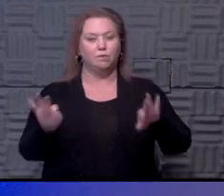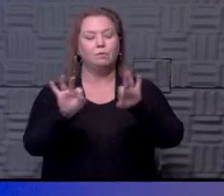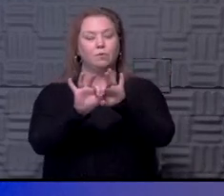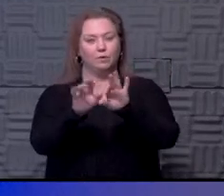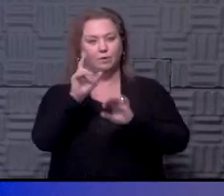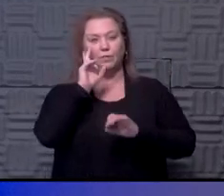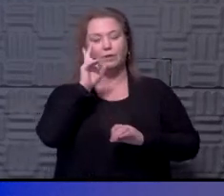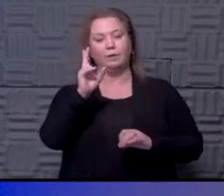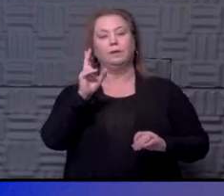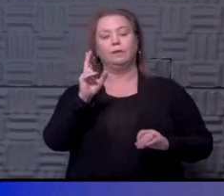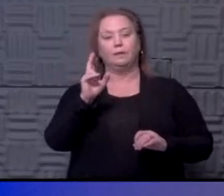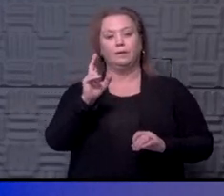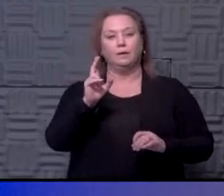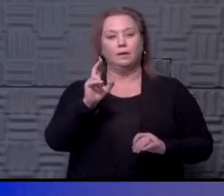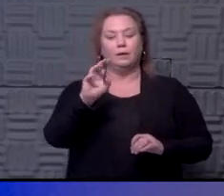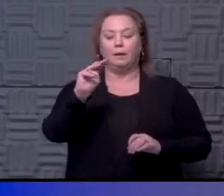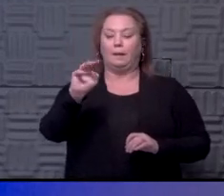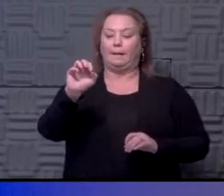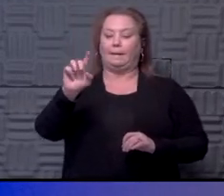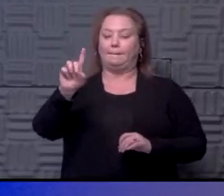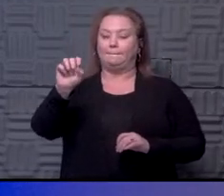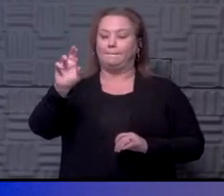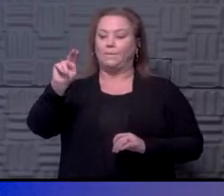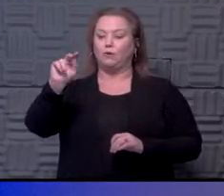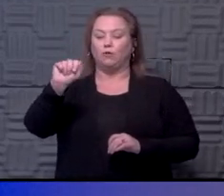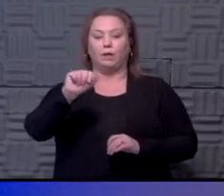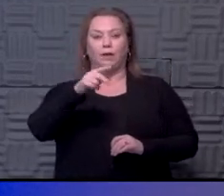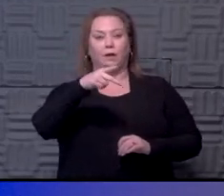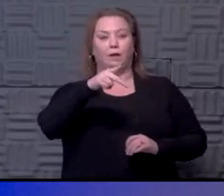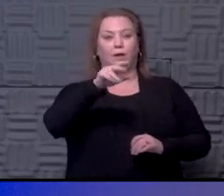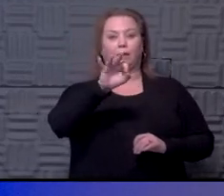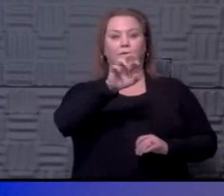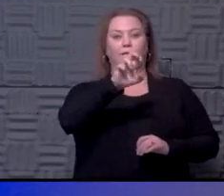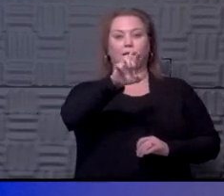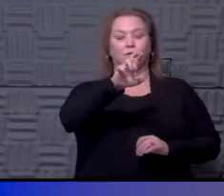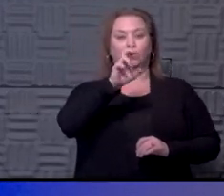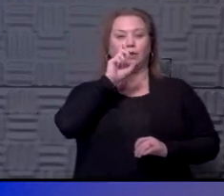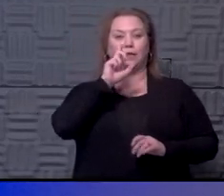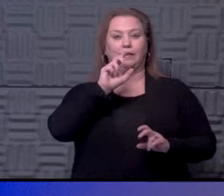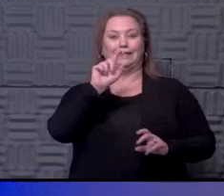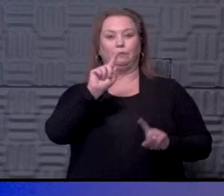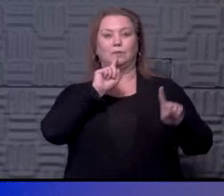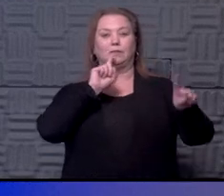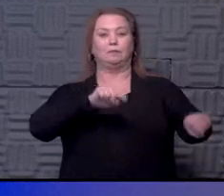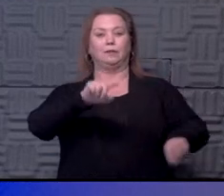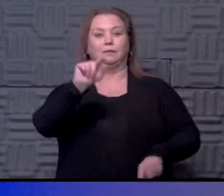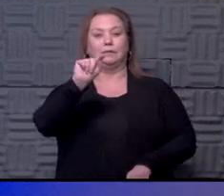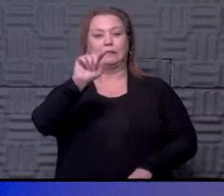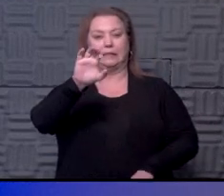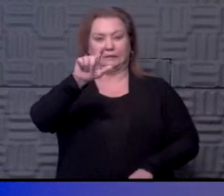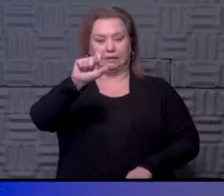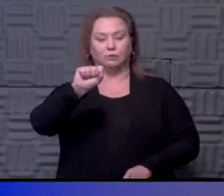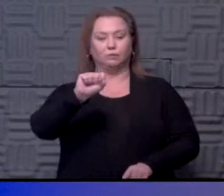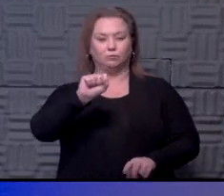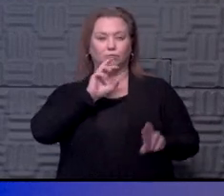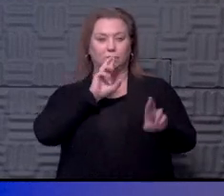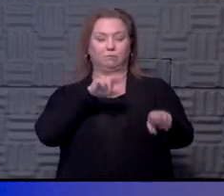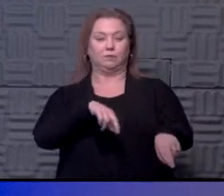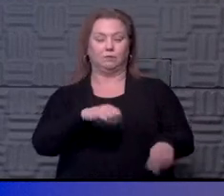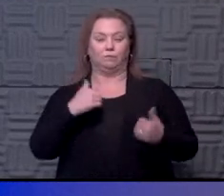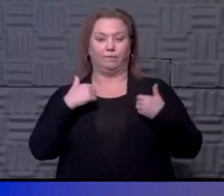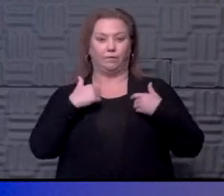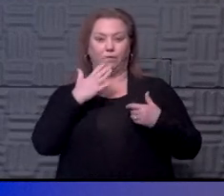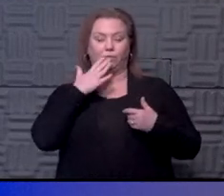have seen in the Moderna and Pfizer vaccines that they have looked at T cell responses. And you do get fairly good T cell responses